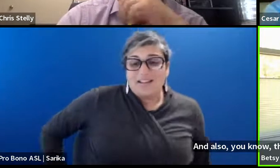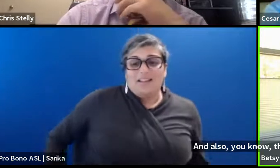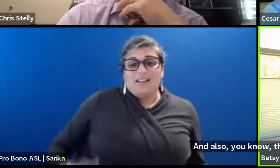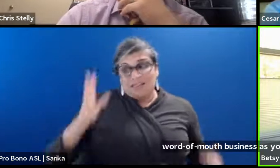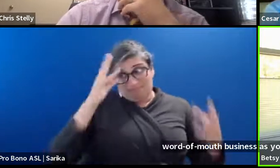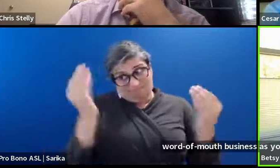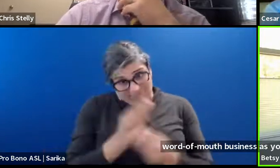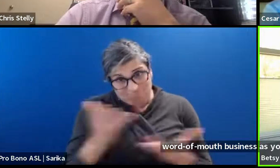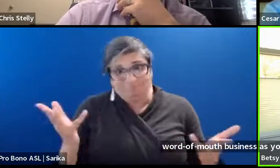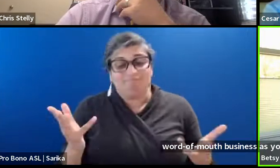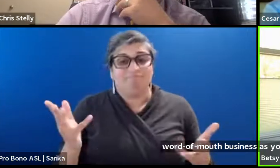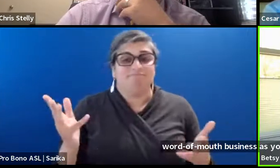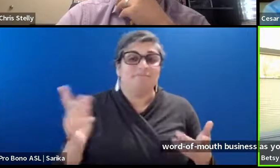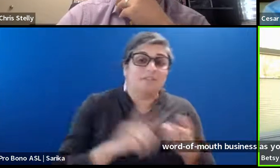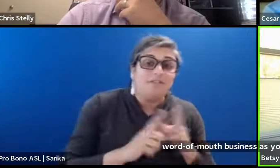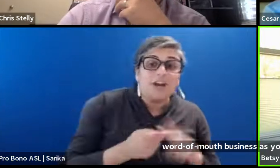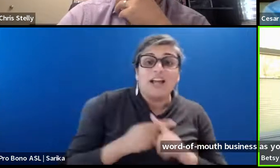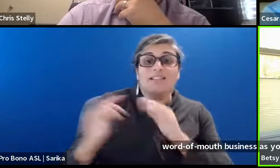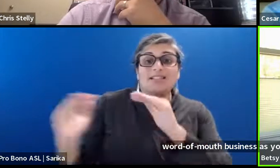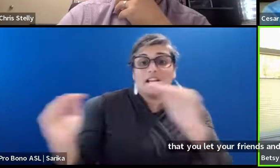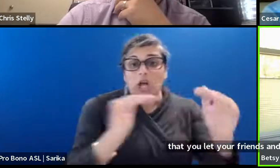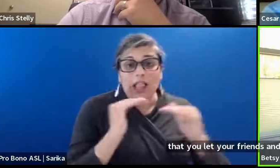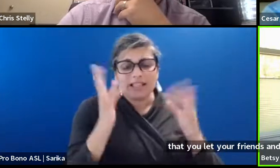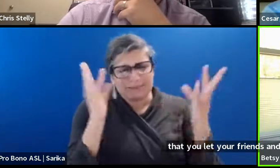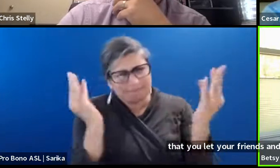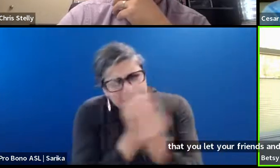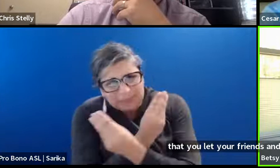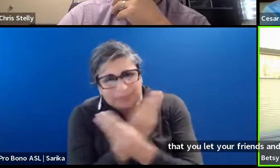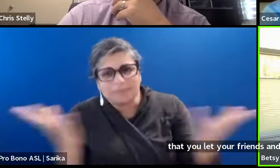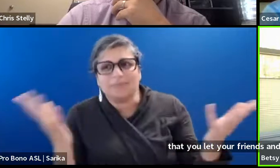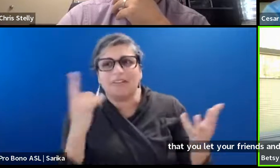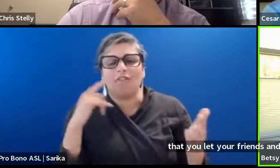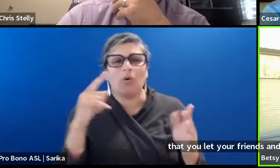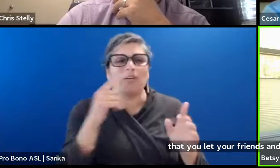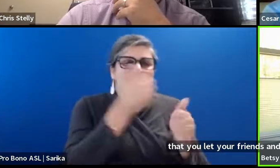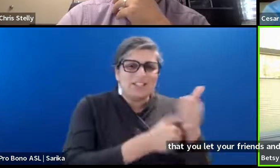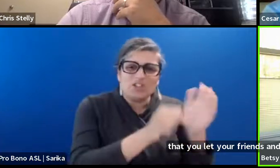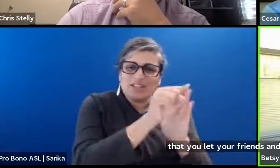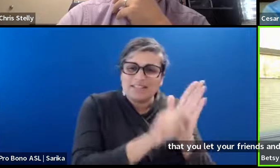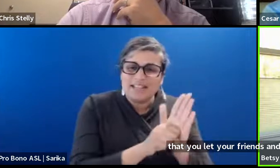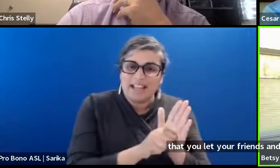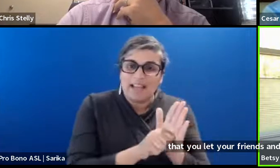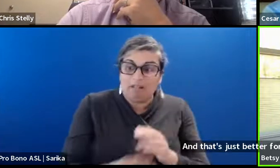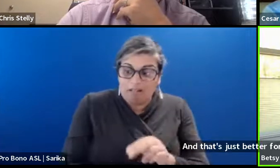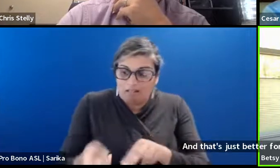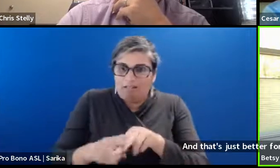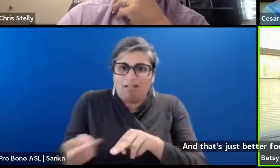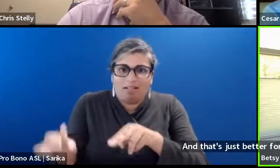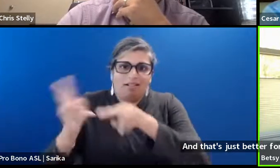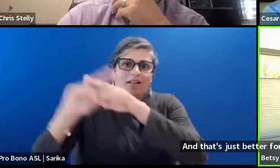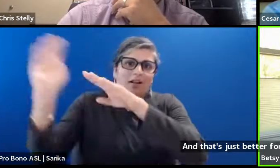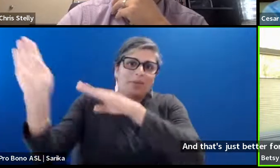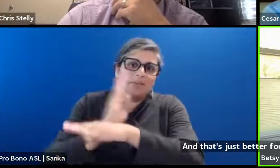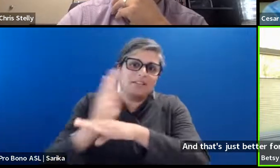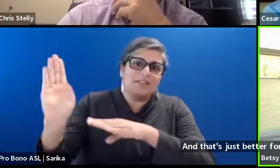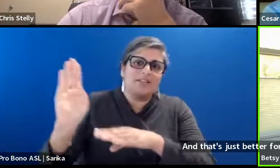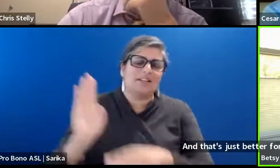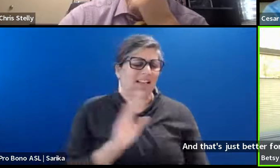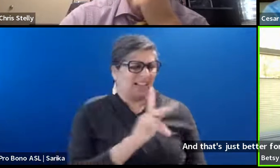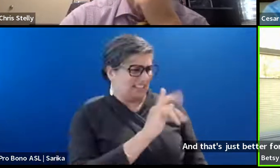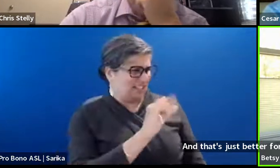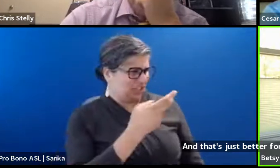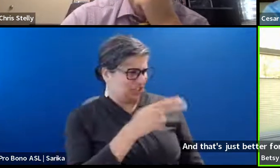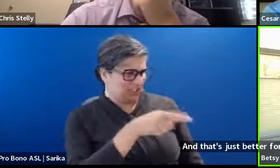friends and colleagues know, and that's just better for the individual states and more business they have. Um, I think Keisha has a